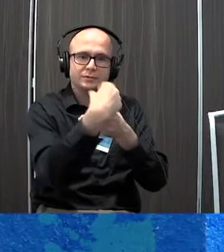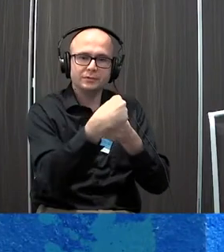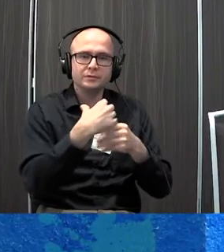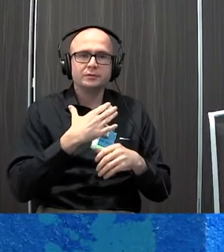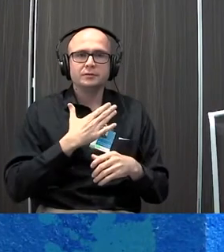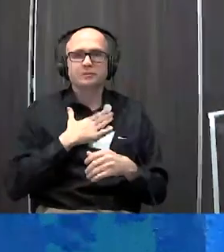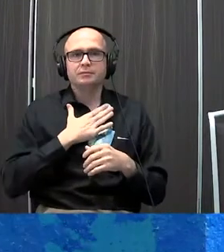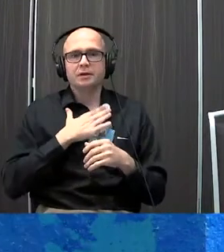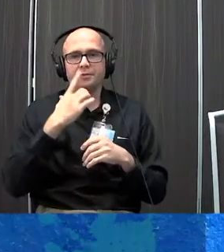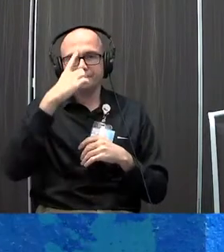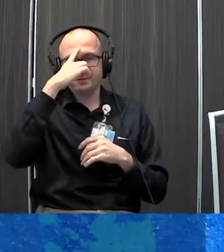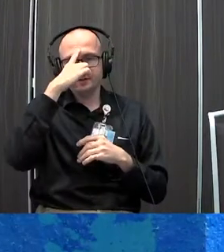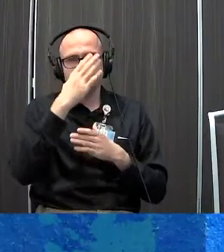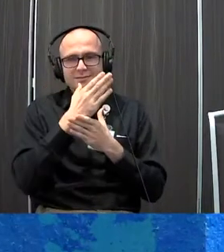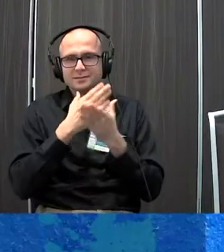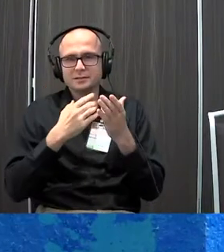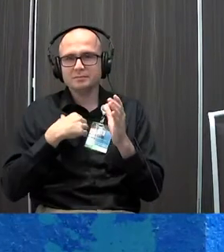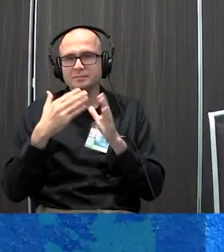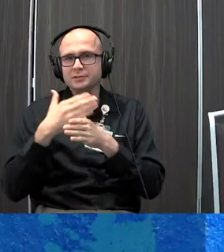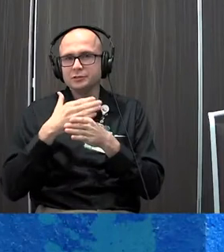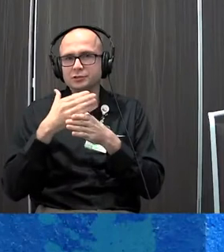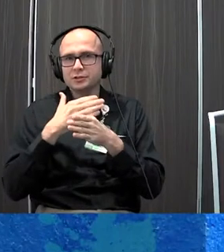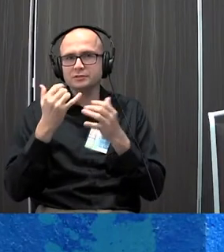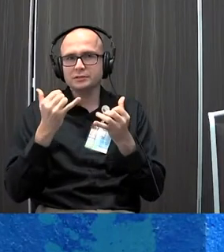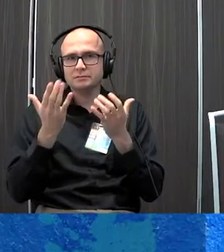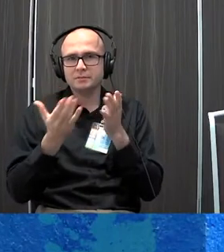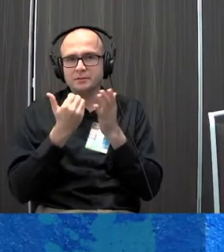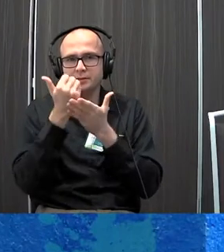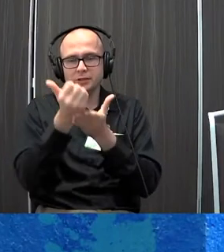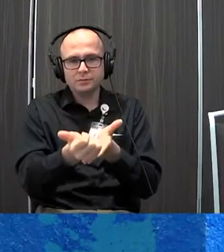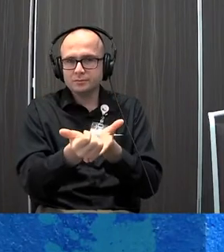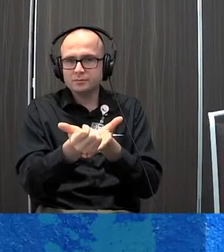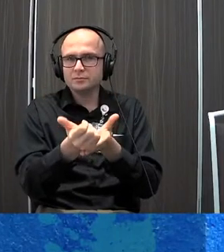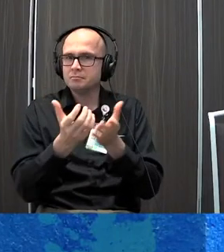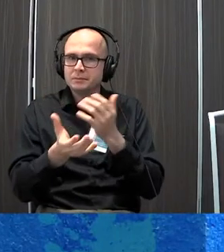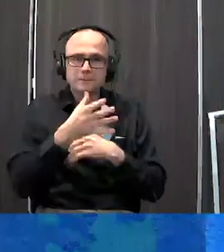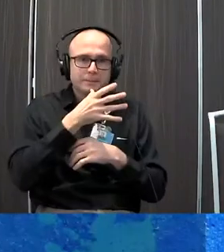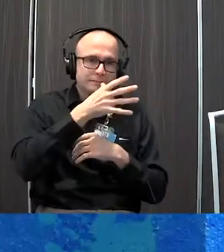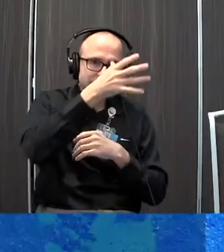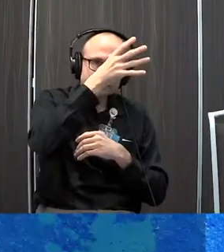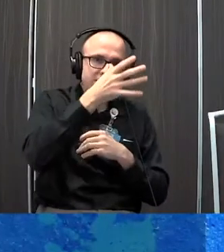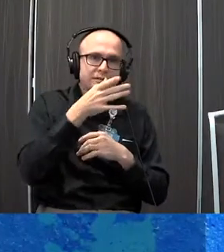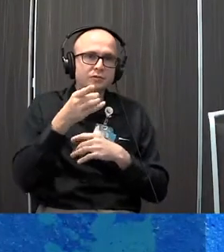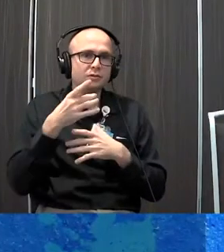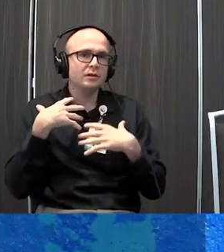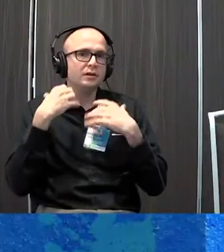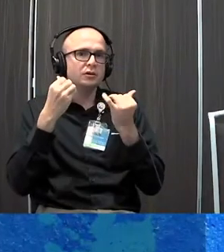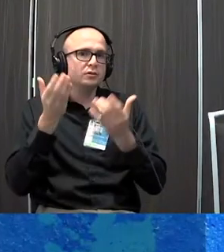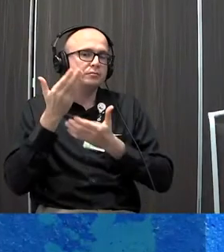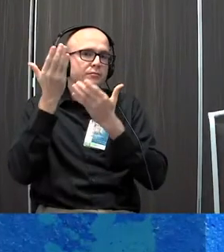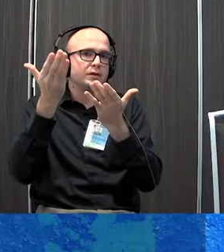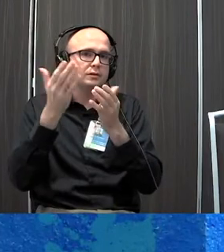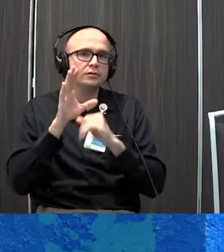my hope is some of the things that I share today may be helpful in your own journey, whether you're a parent, whether you're a healthcare provider,